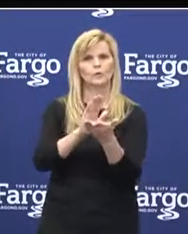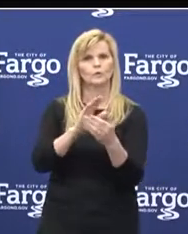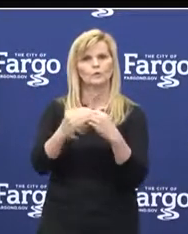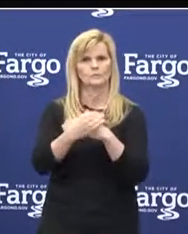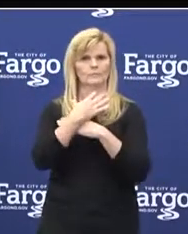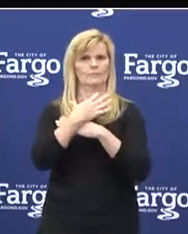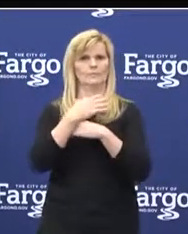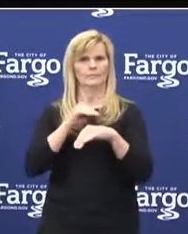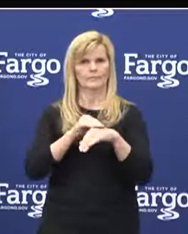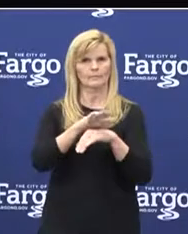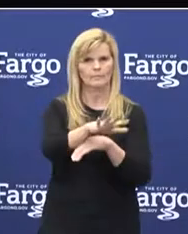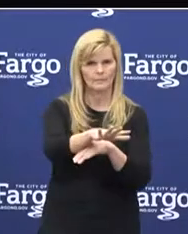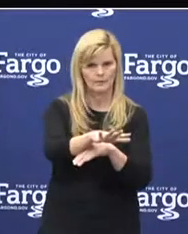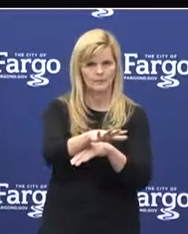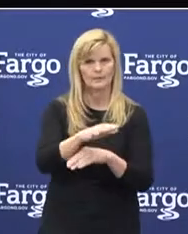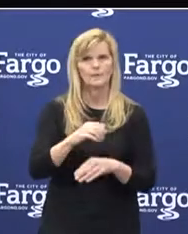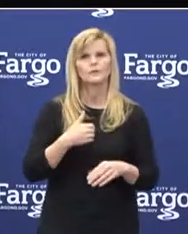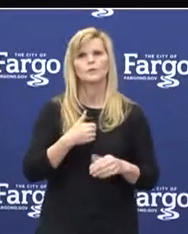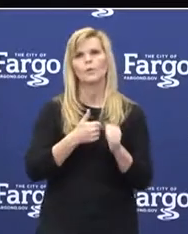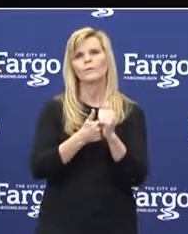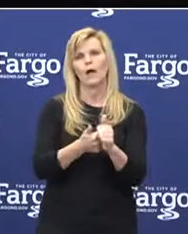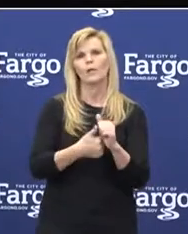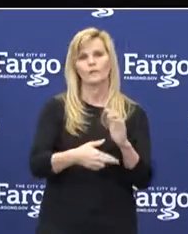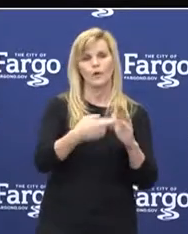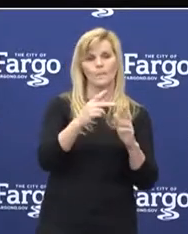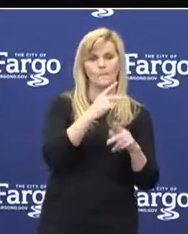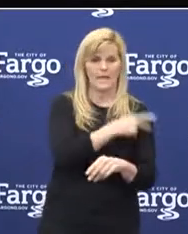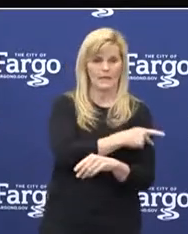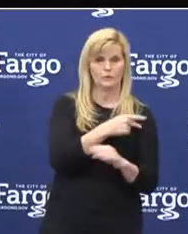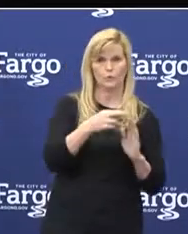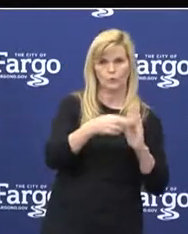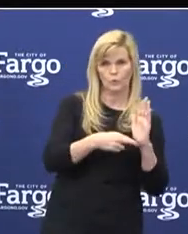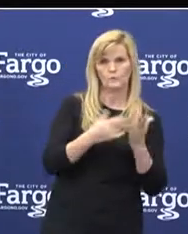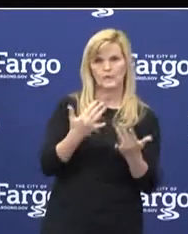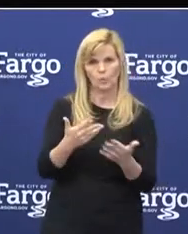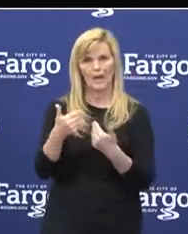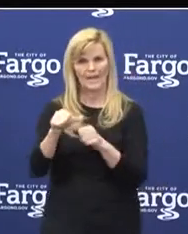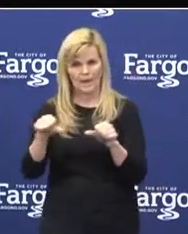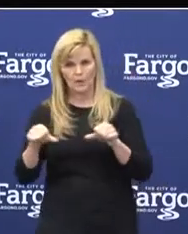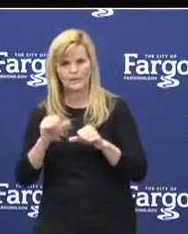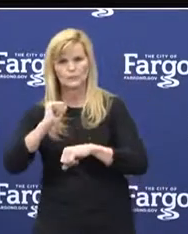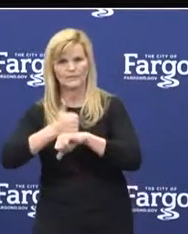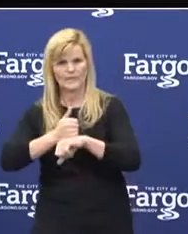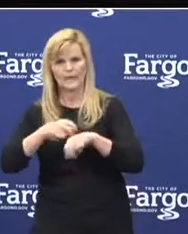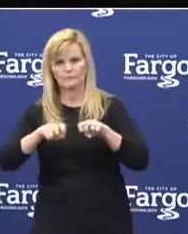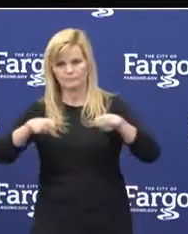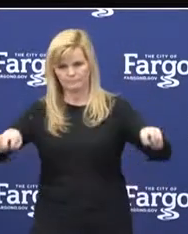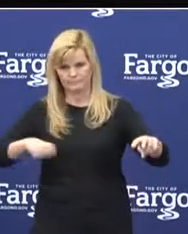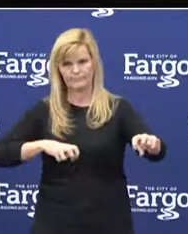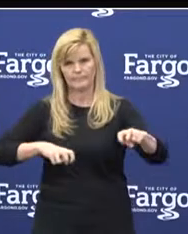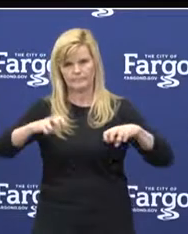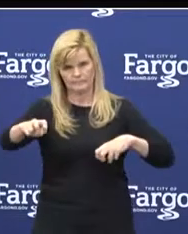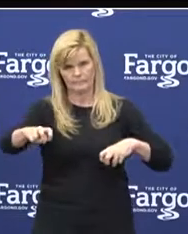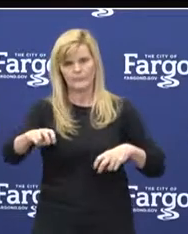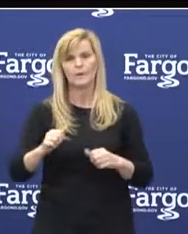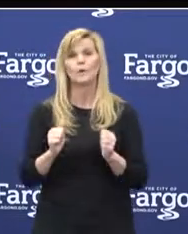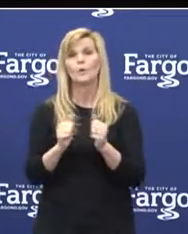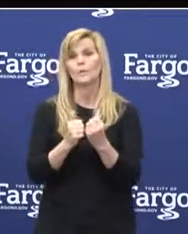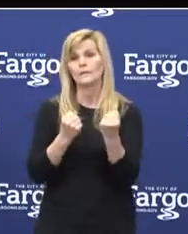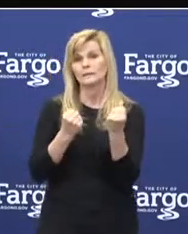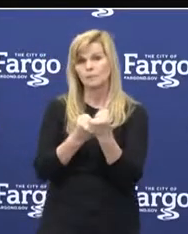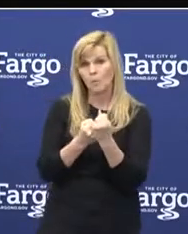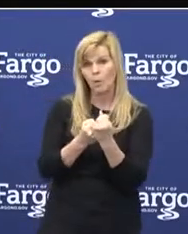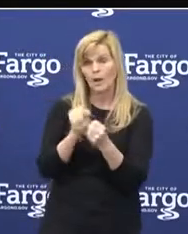disinfecting of our patient rooms, procedural areas, and waiting areas. With the support and diligence of our